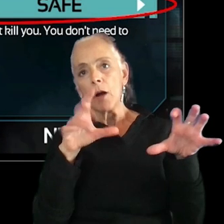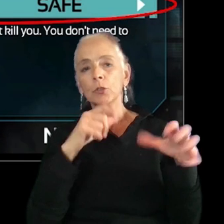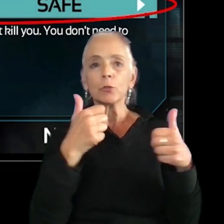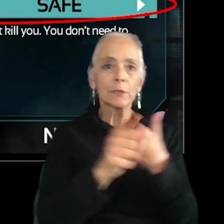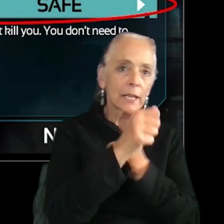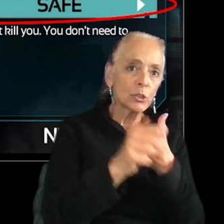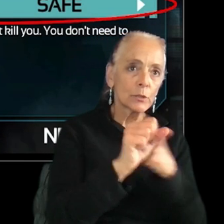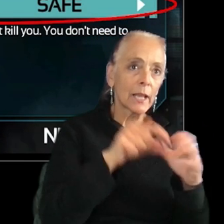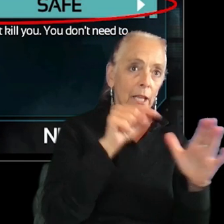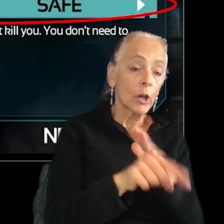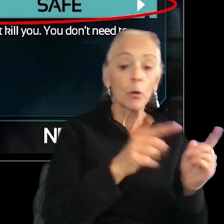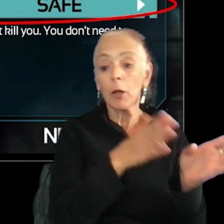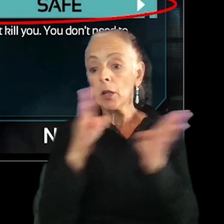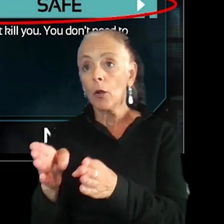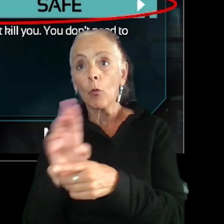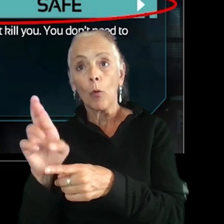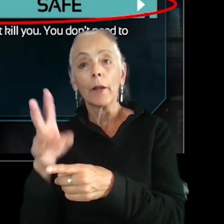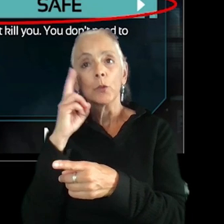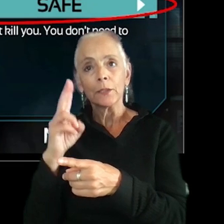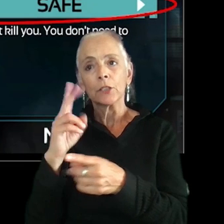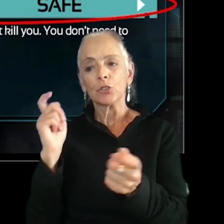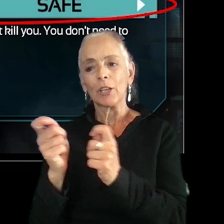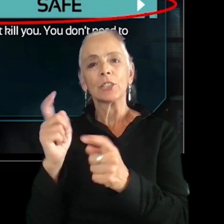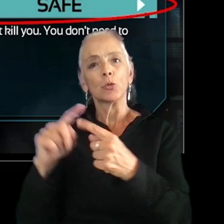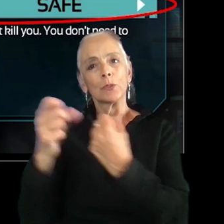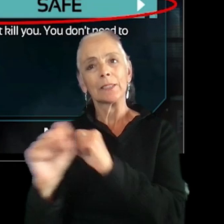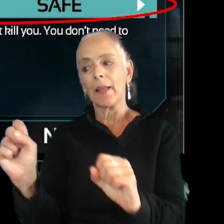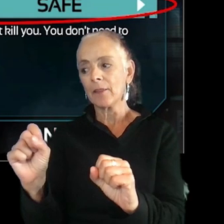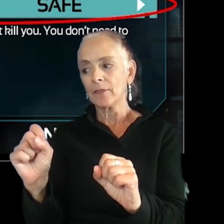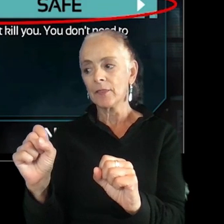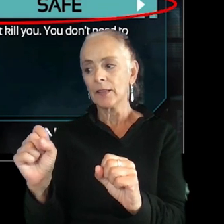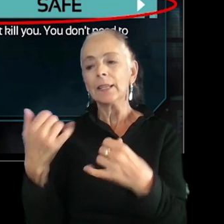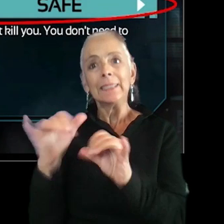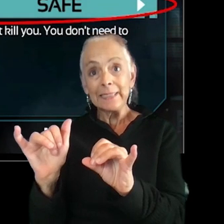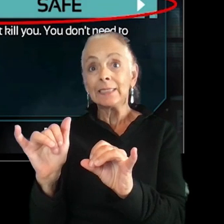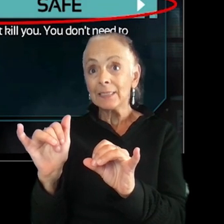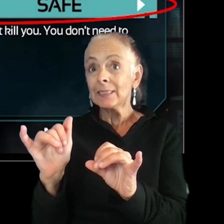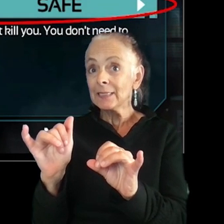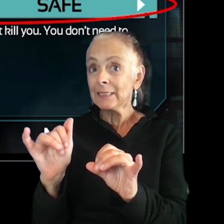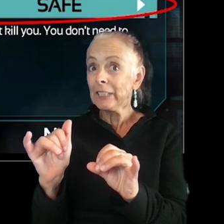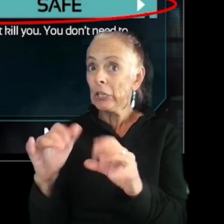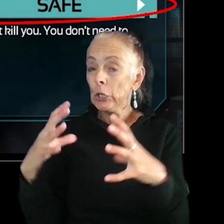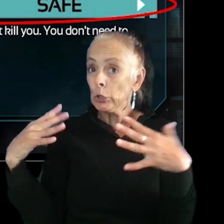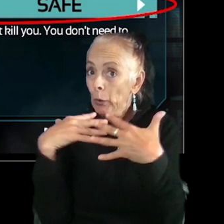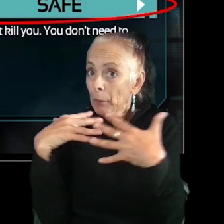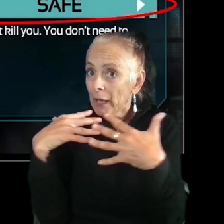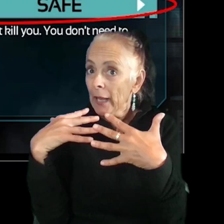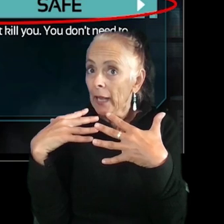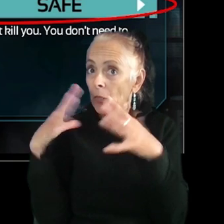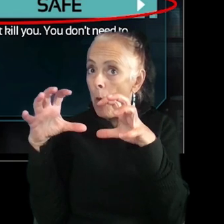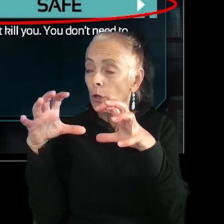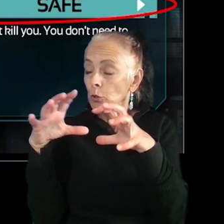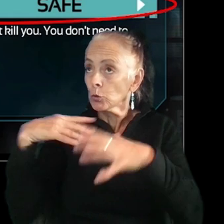can kill you, but on the right, you can change the game to safe, which still makes the game super creepy. The monsters are very